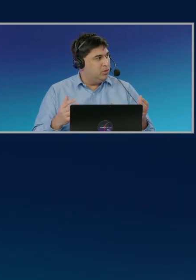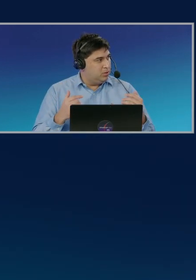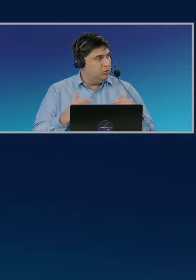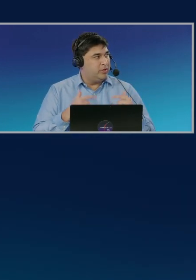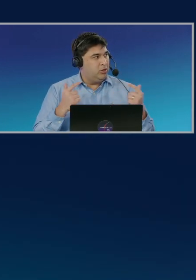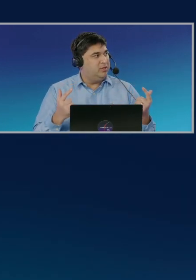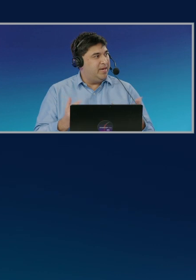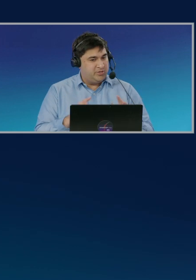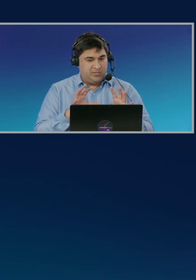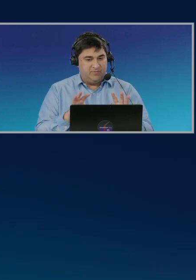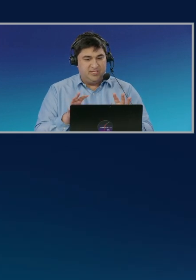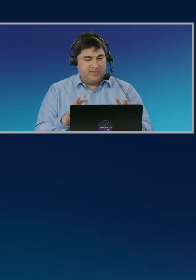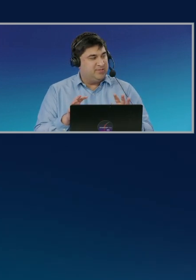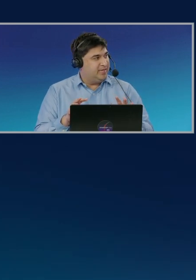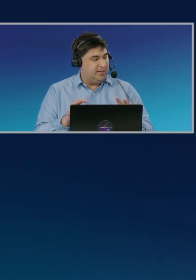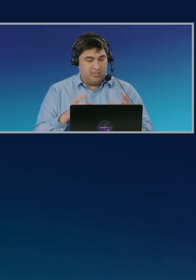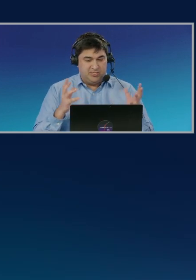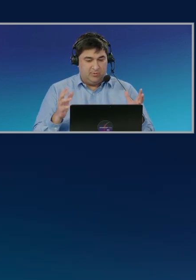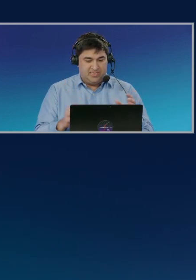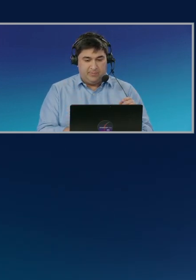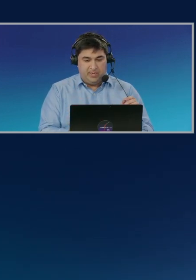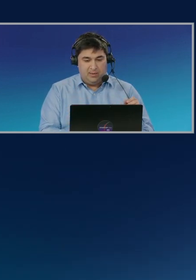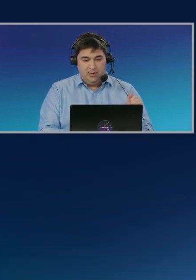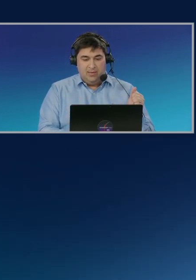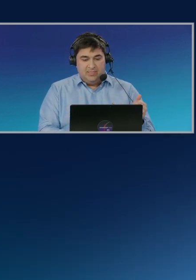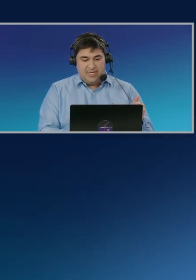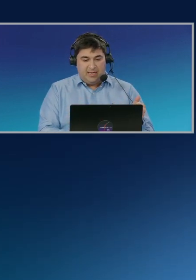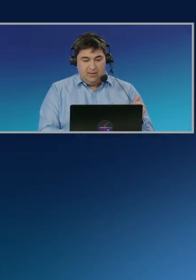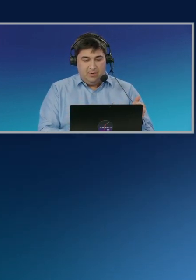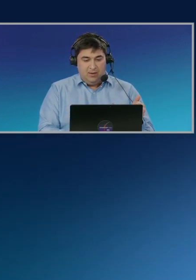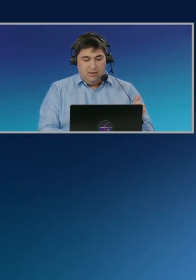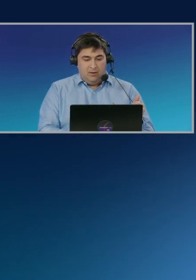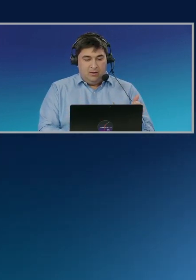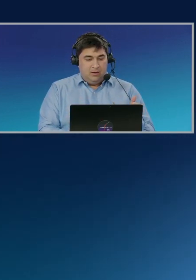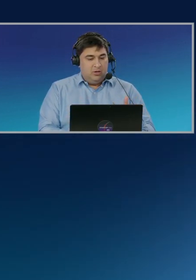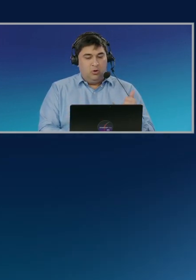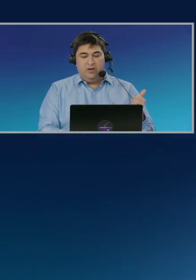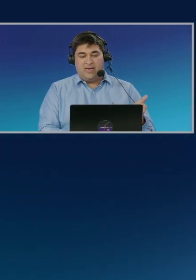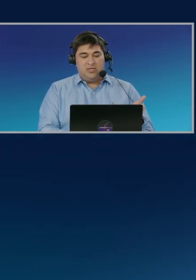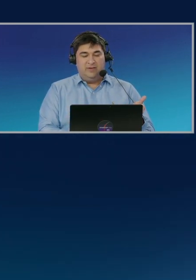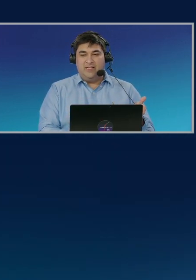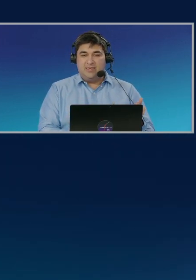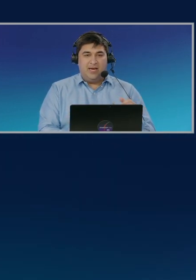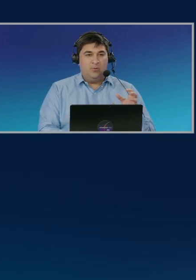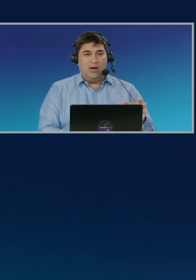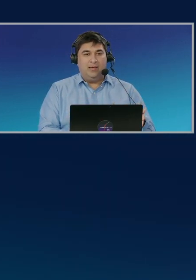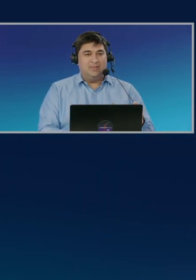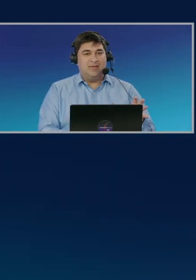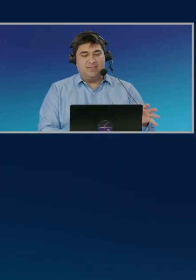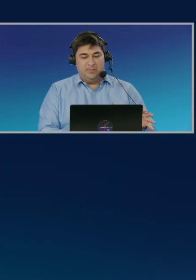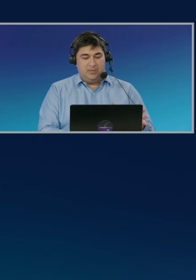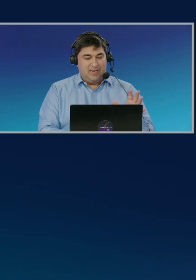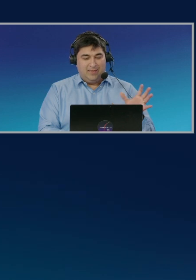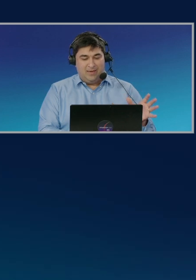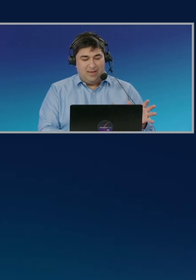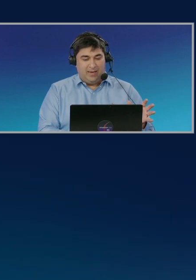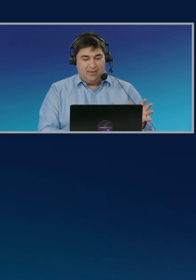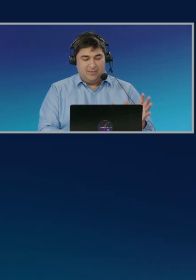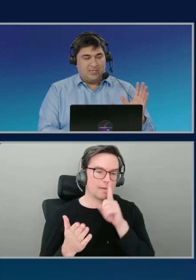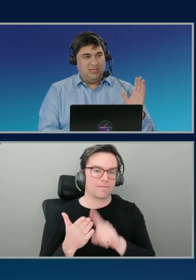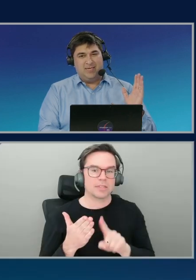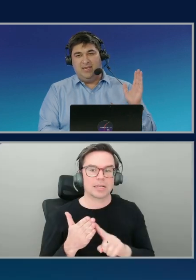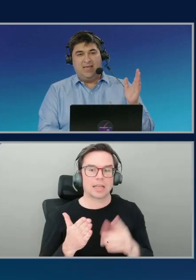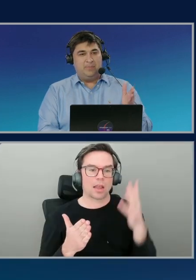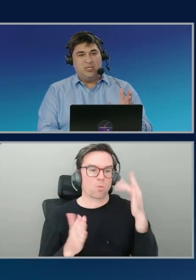looking at more. Go look at all the metrics of the specific table to see what's happening. Second, go actually investigate why this customer 999